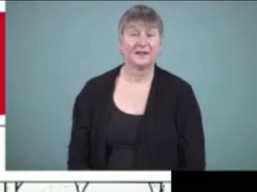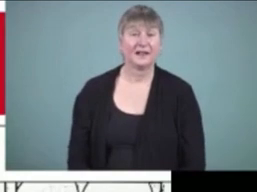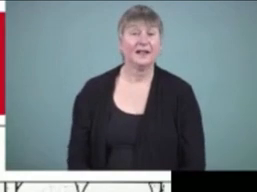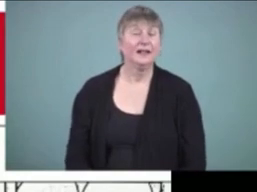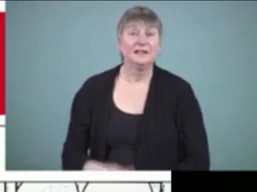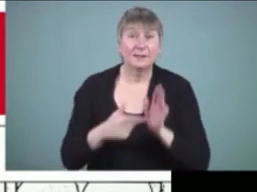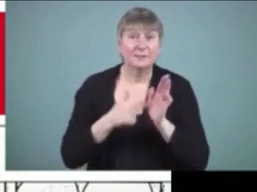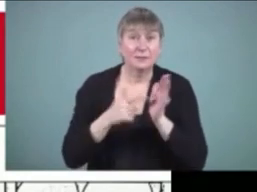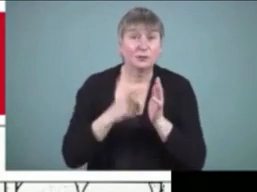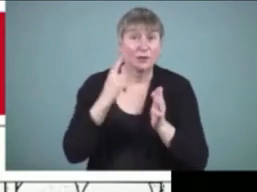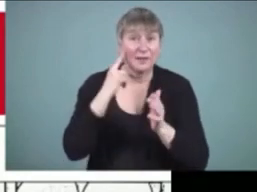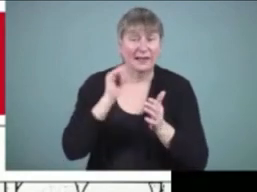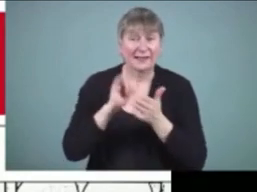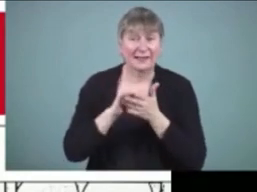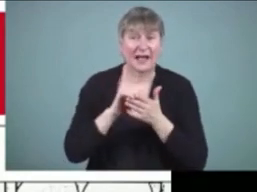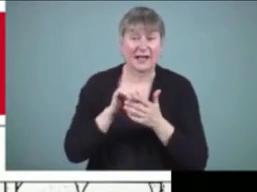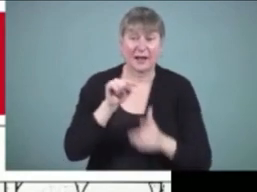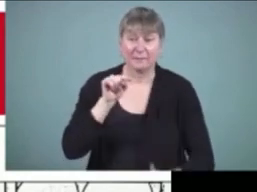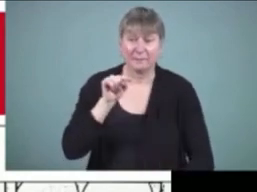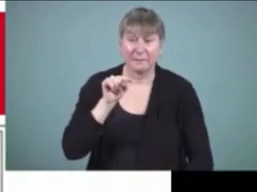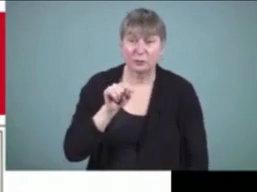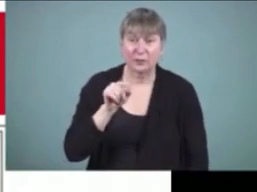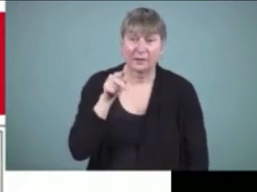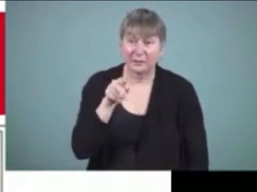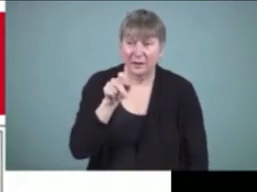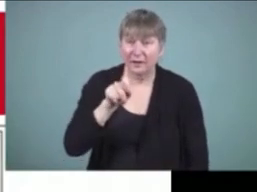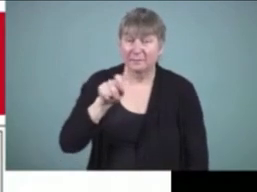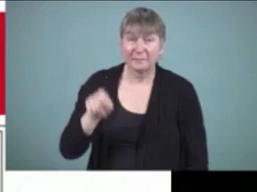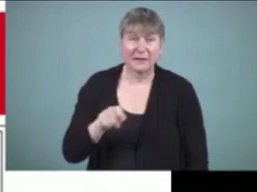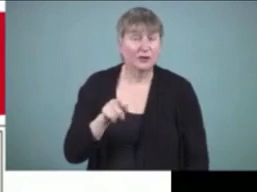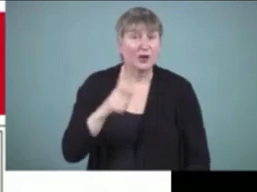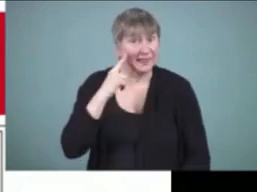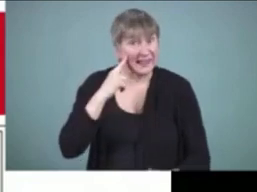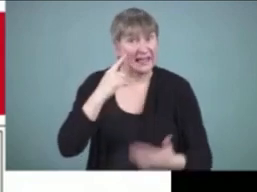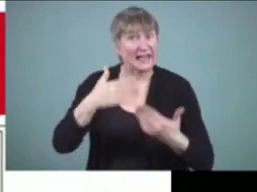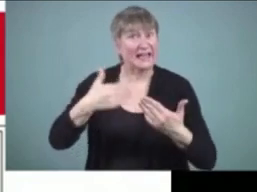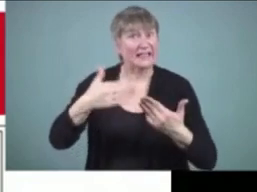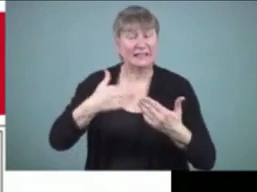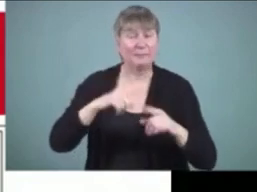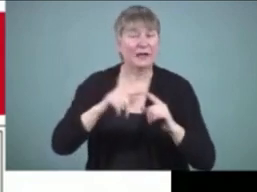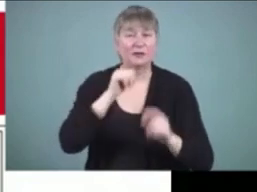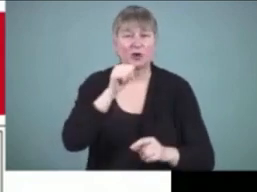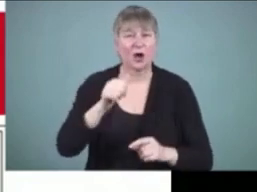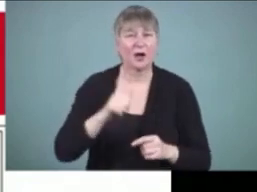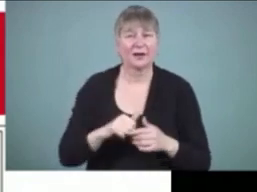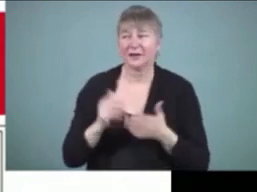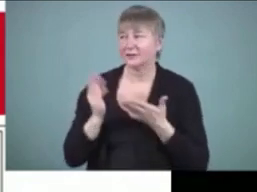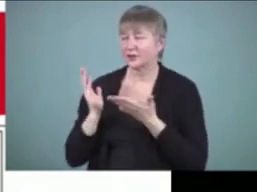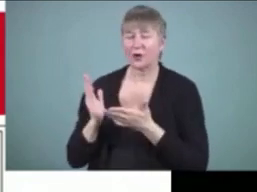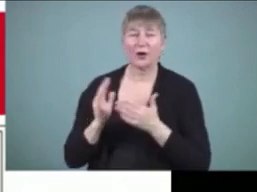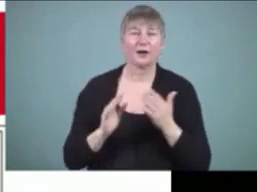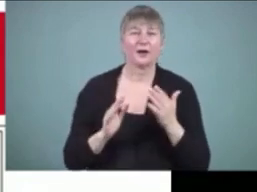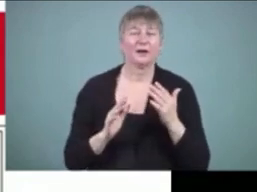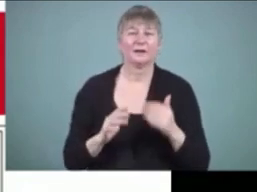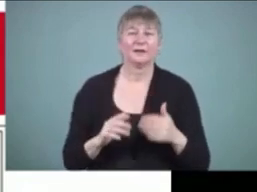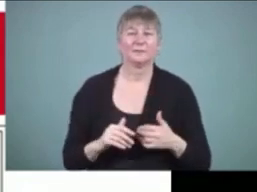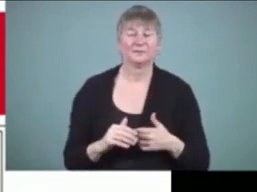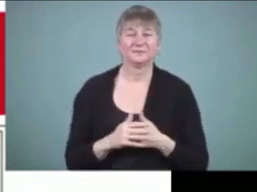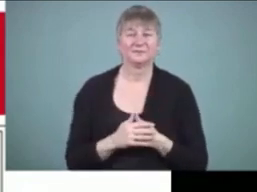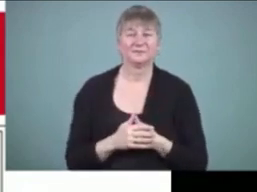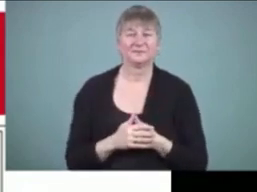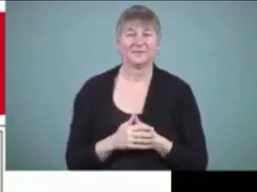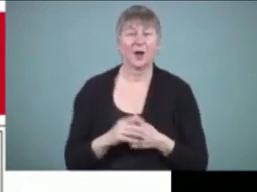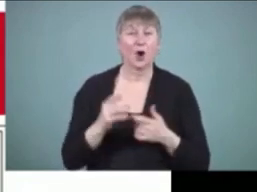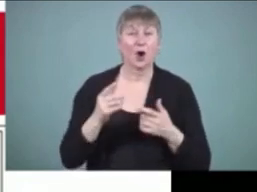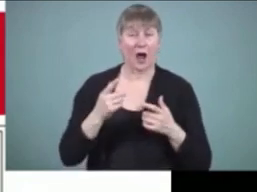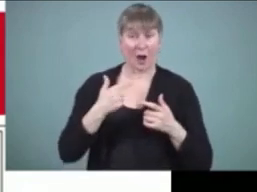straightforward isn't so if you look at the next example of the butterfly and what my student wrote what i said when i taught